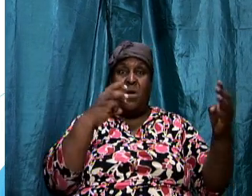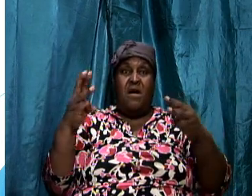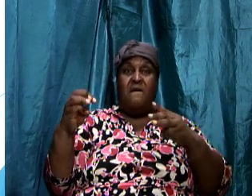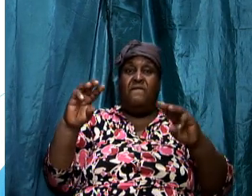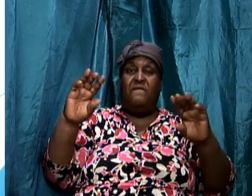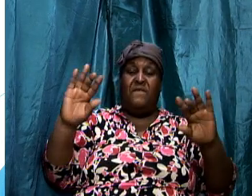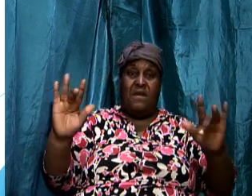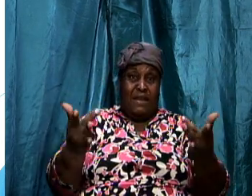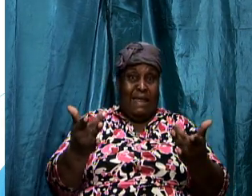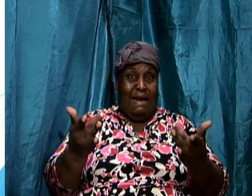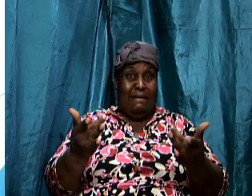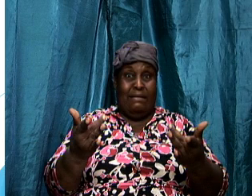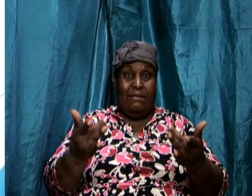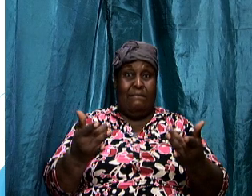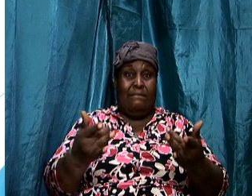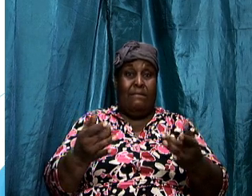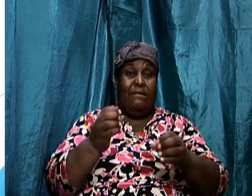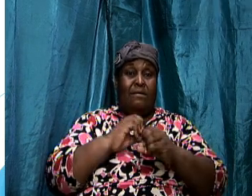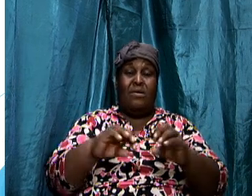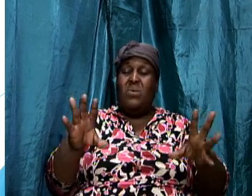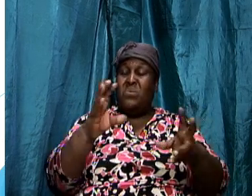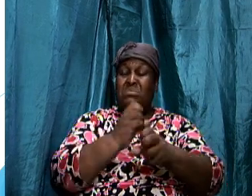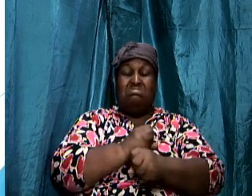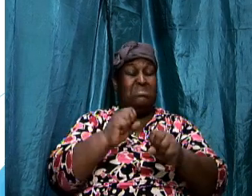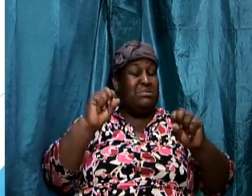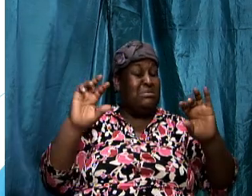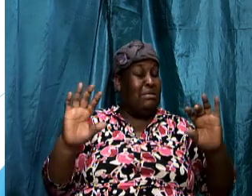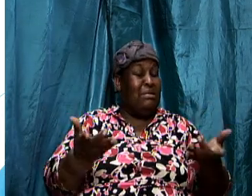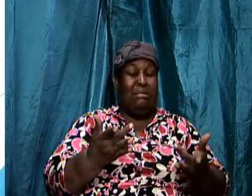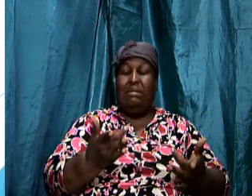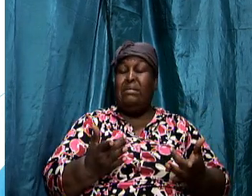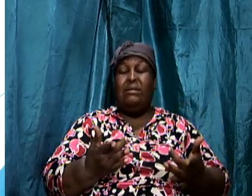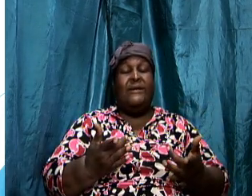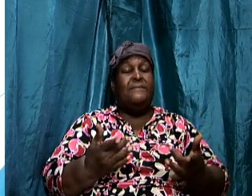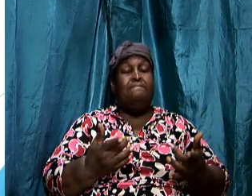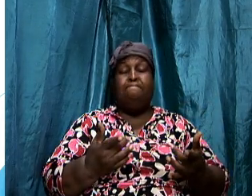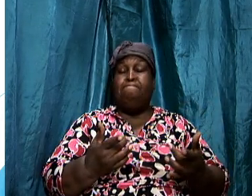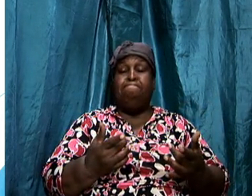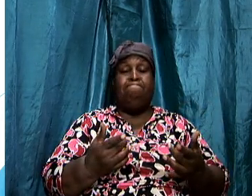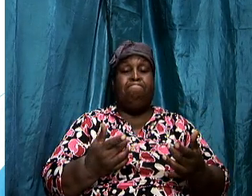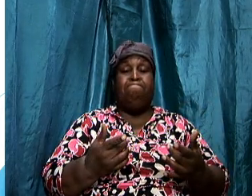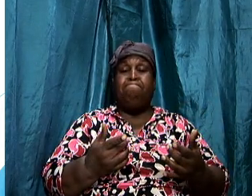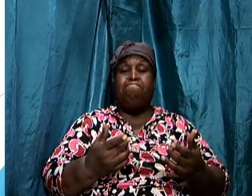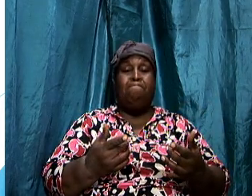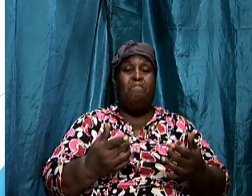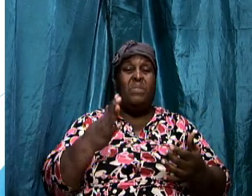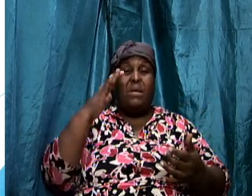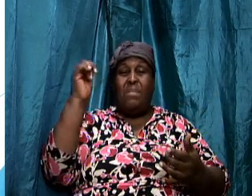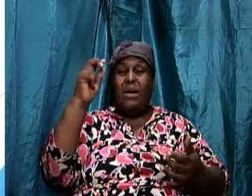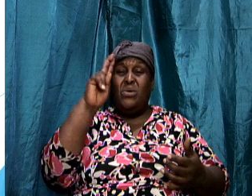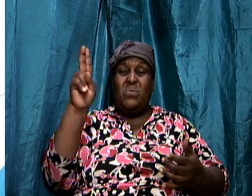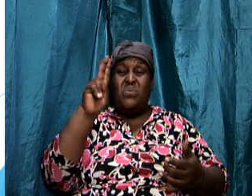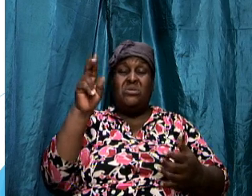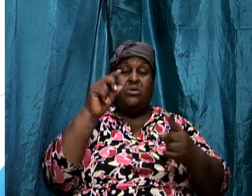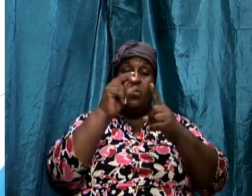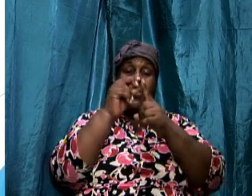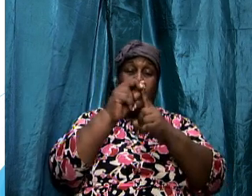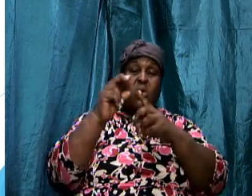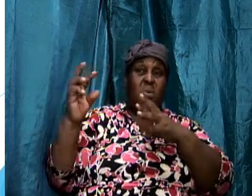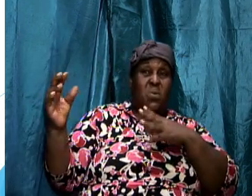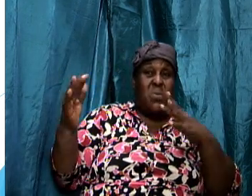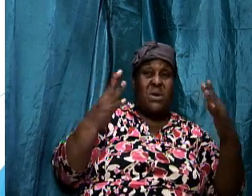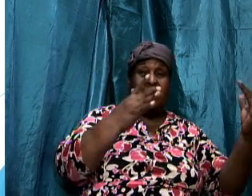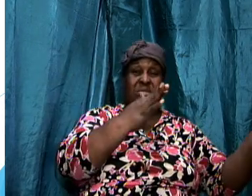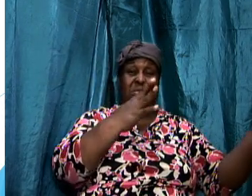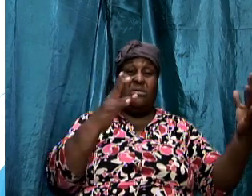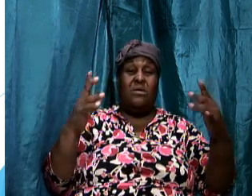granted do not take it lightly by using the word wrestle the old